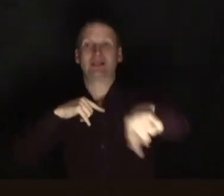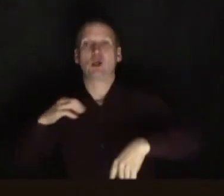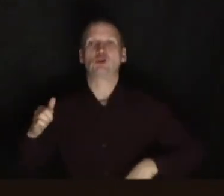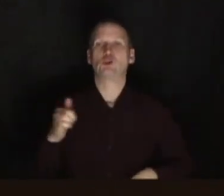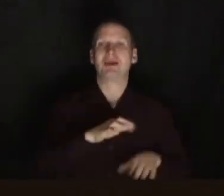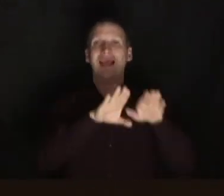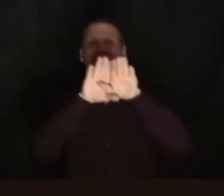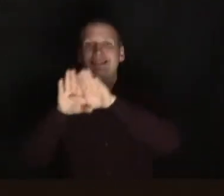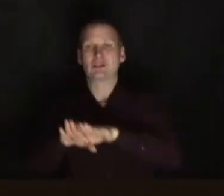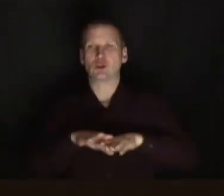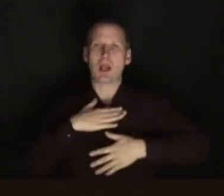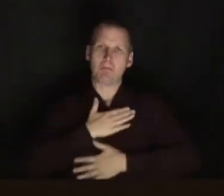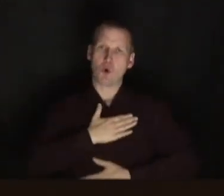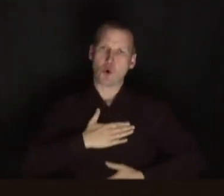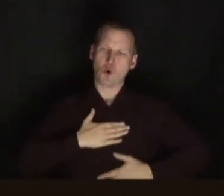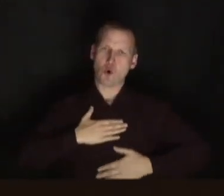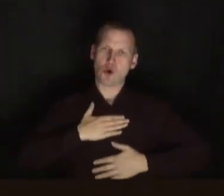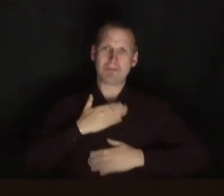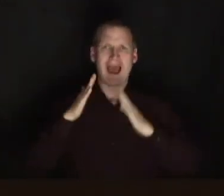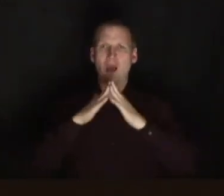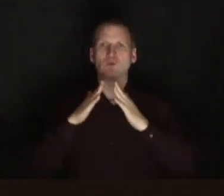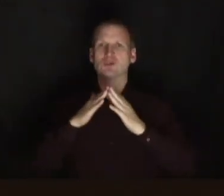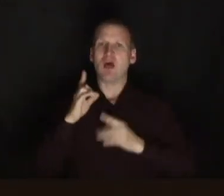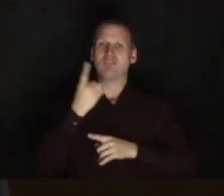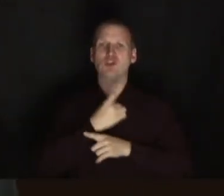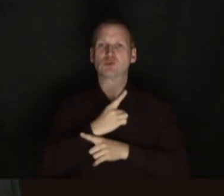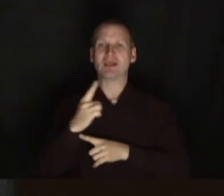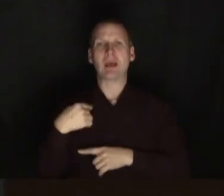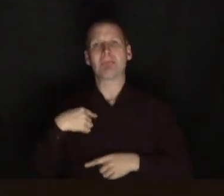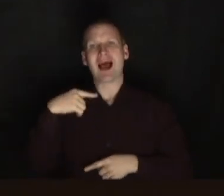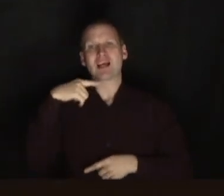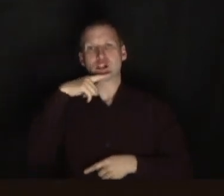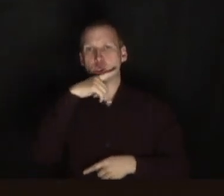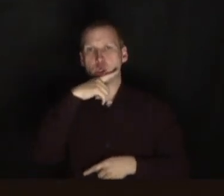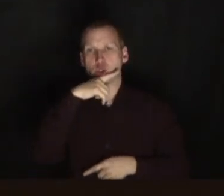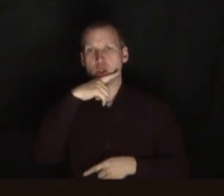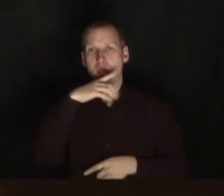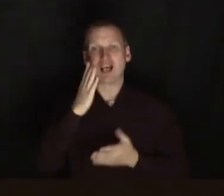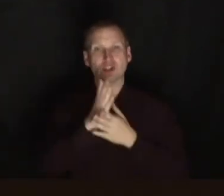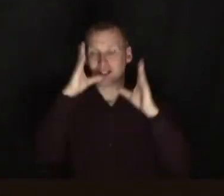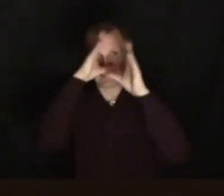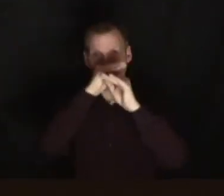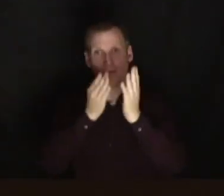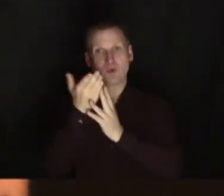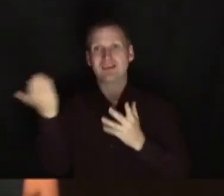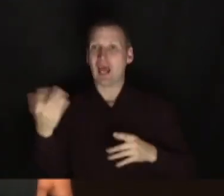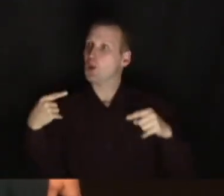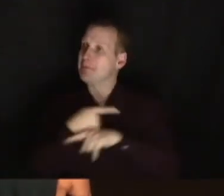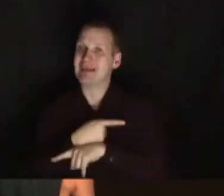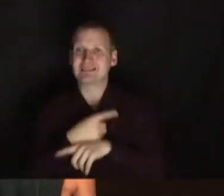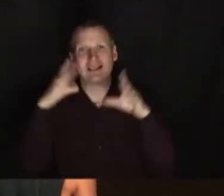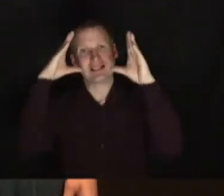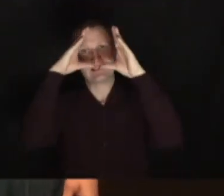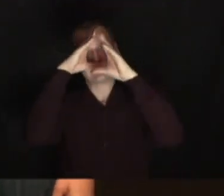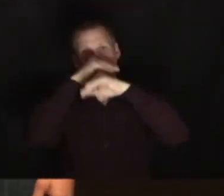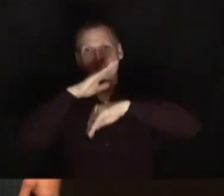national mourning in my household. It is the first week that my son has not napped a single day. Anyone miss nap time? Nap time